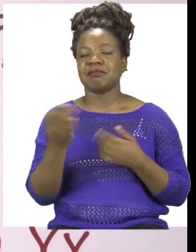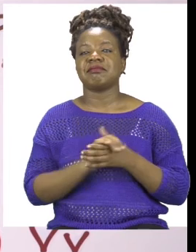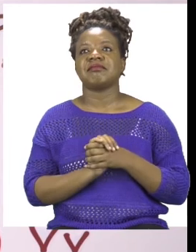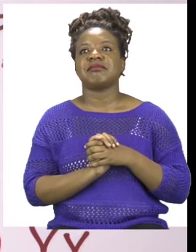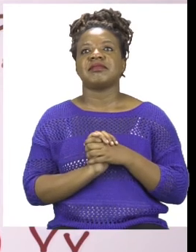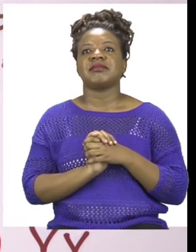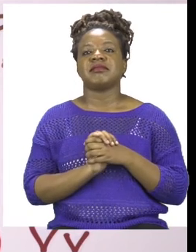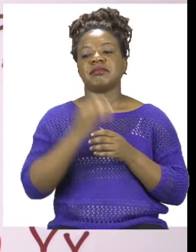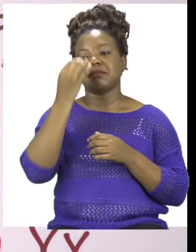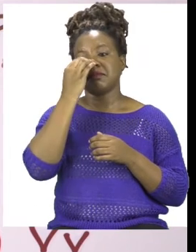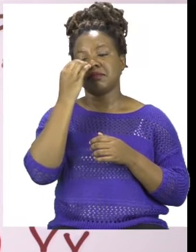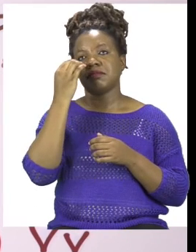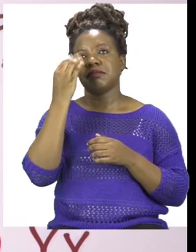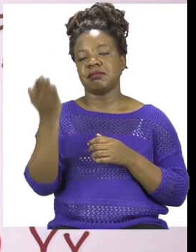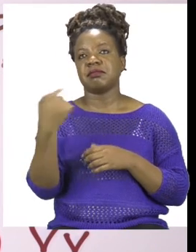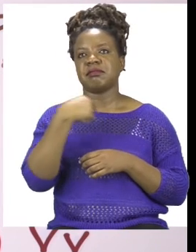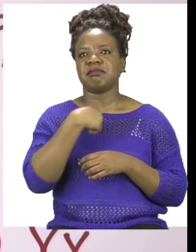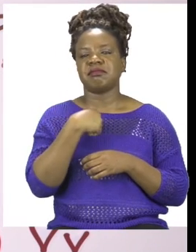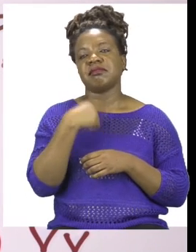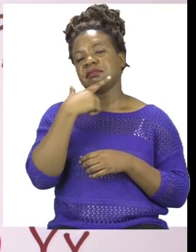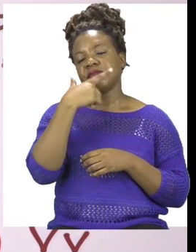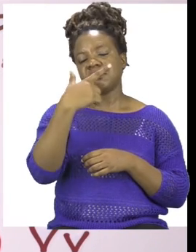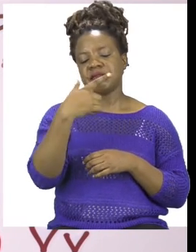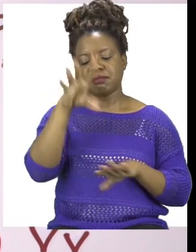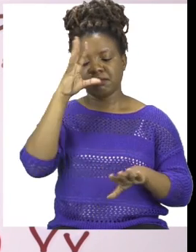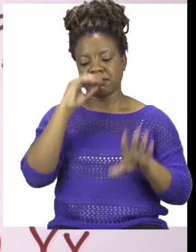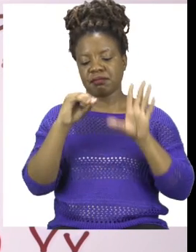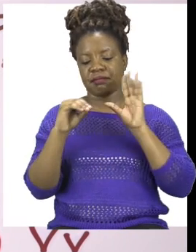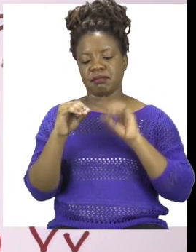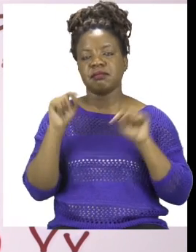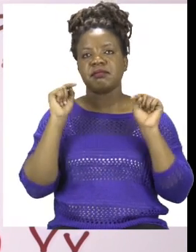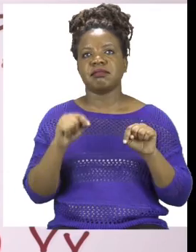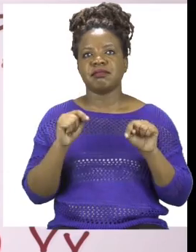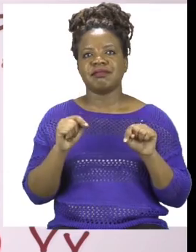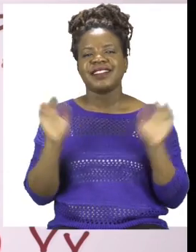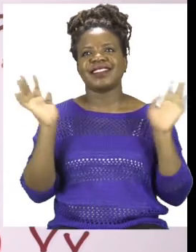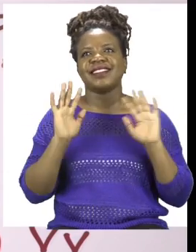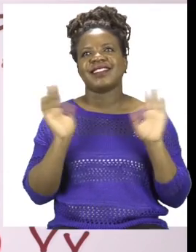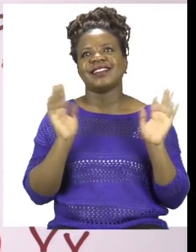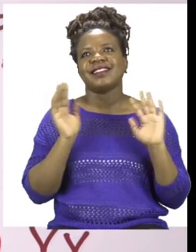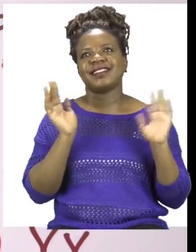from Zosie and I, we would like to say thank you for joining us today and goodbye.